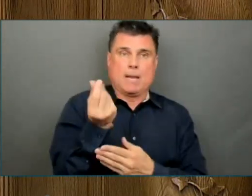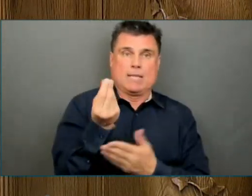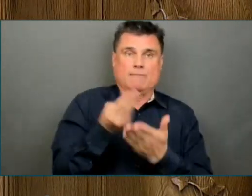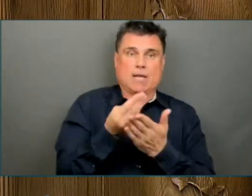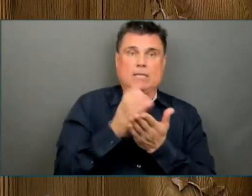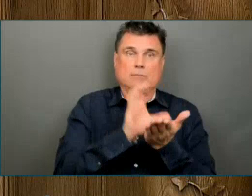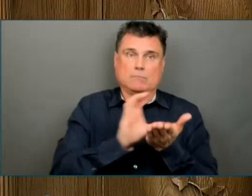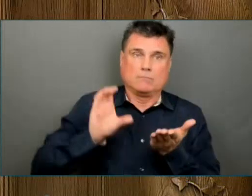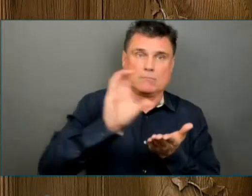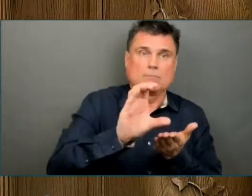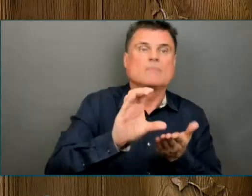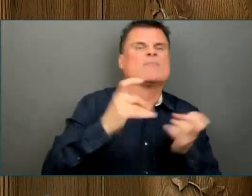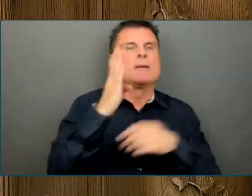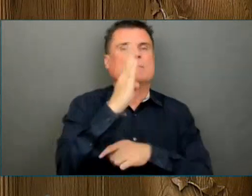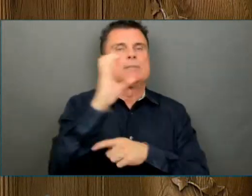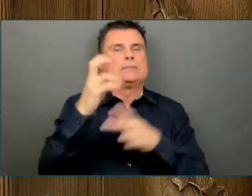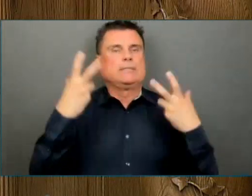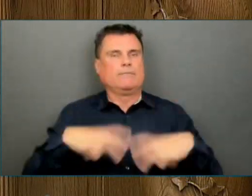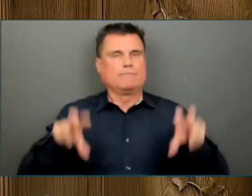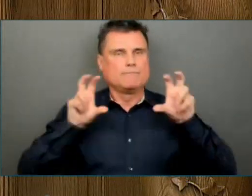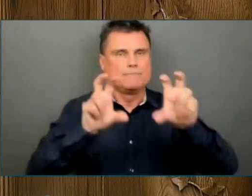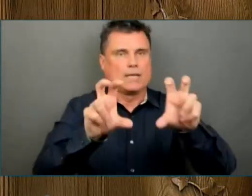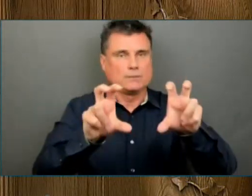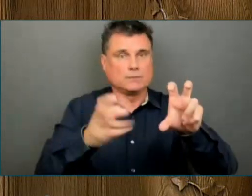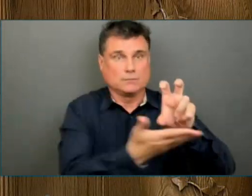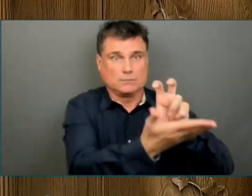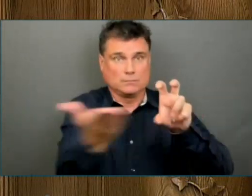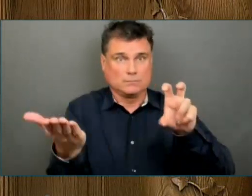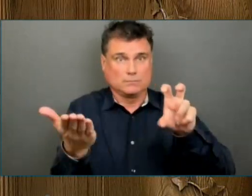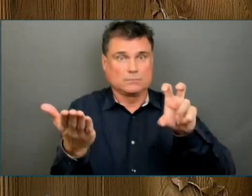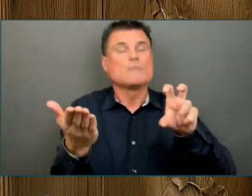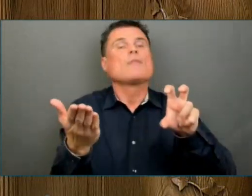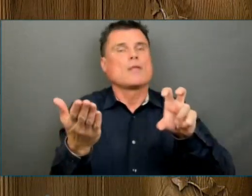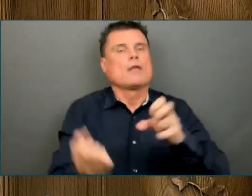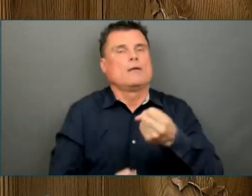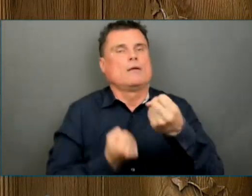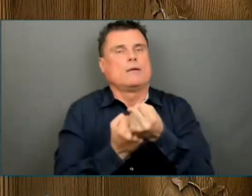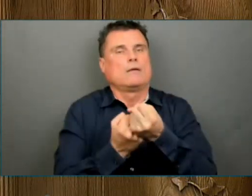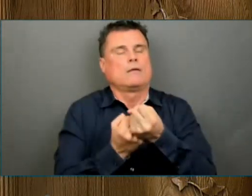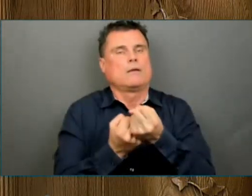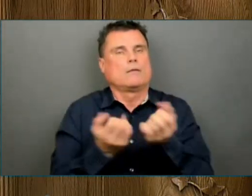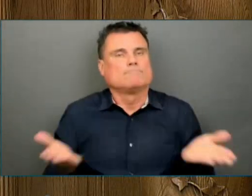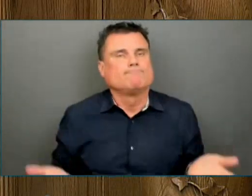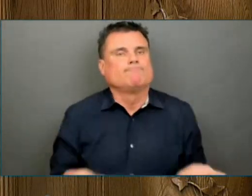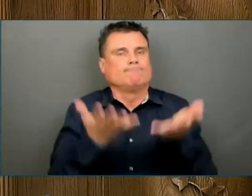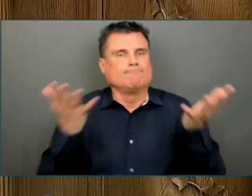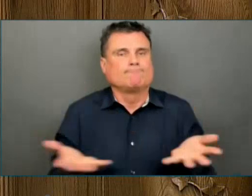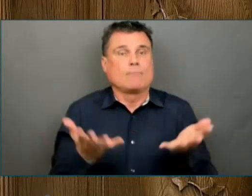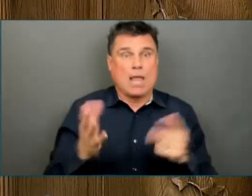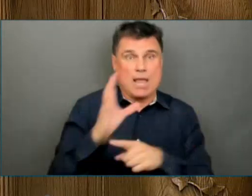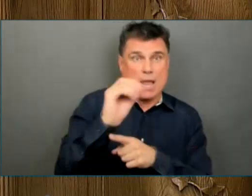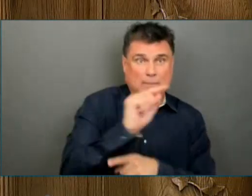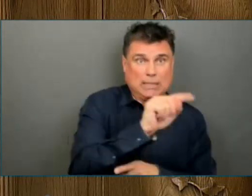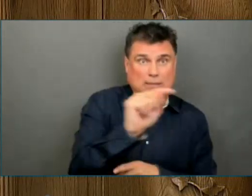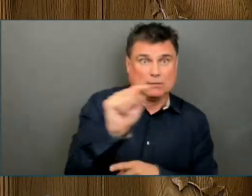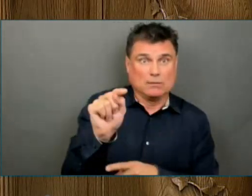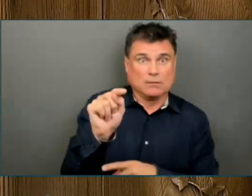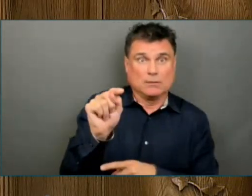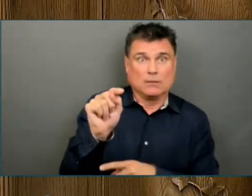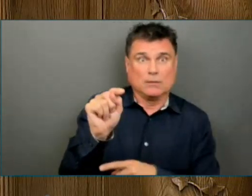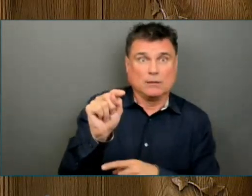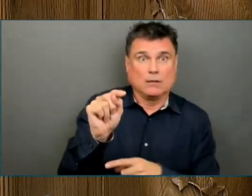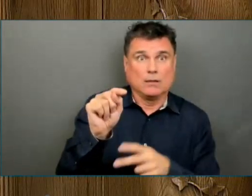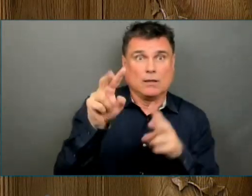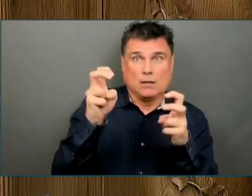up and anchor talent, keeping jobs and investment at home in British Columbia. Building on recommendations